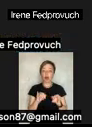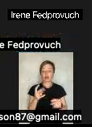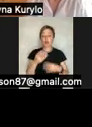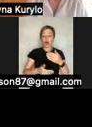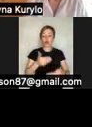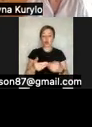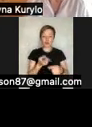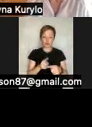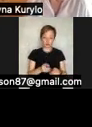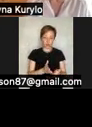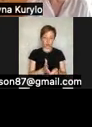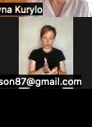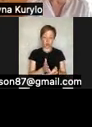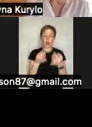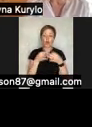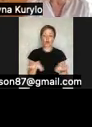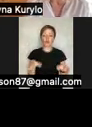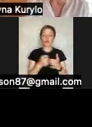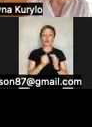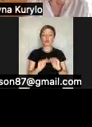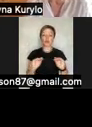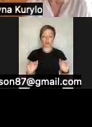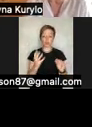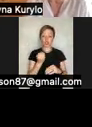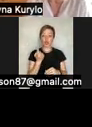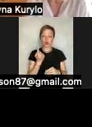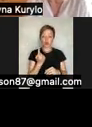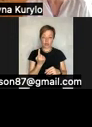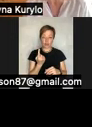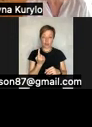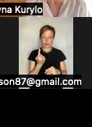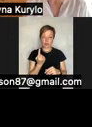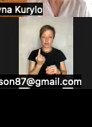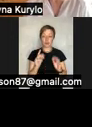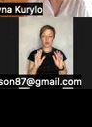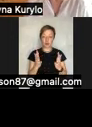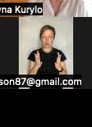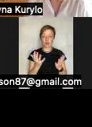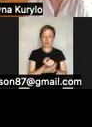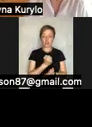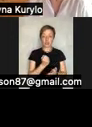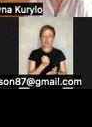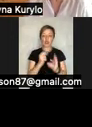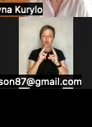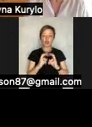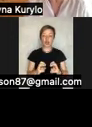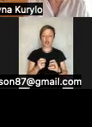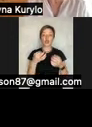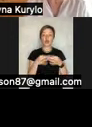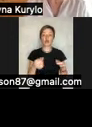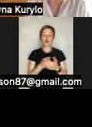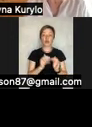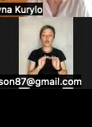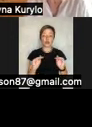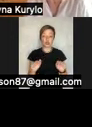to say not everything is that bad we just need to continue our effort as to the kindergarten